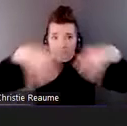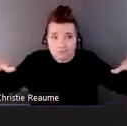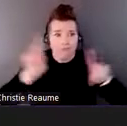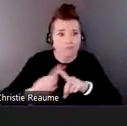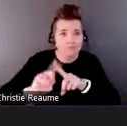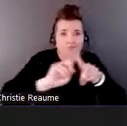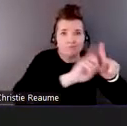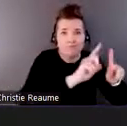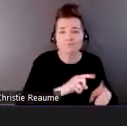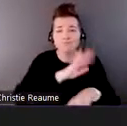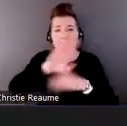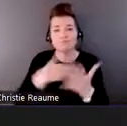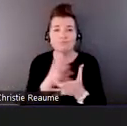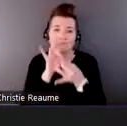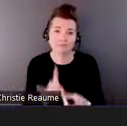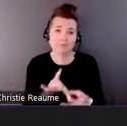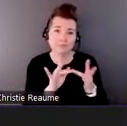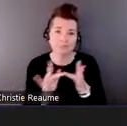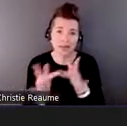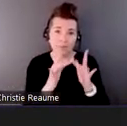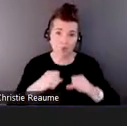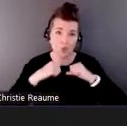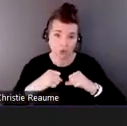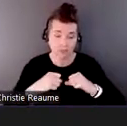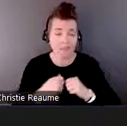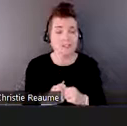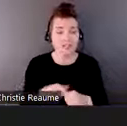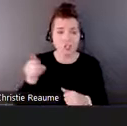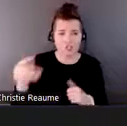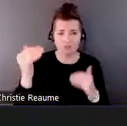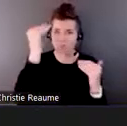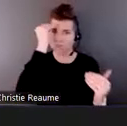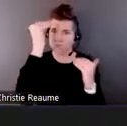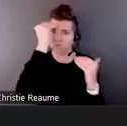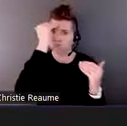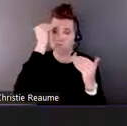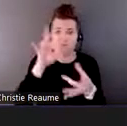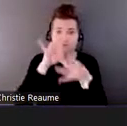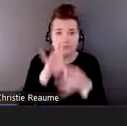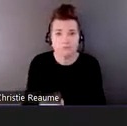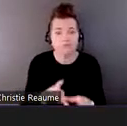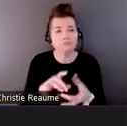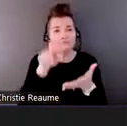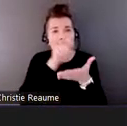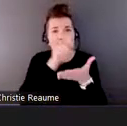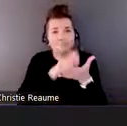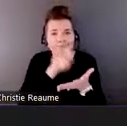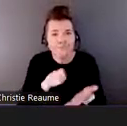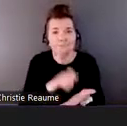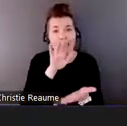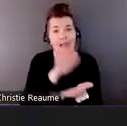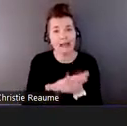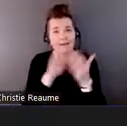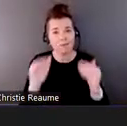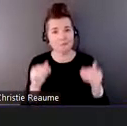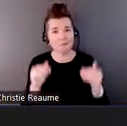security. Karen has expensive knowledge, writing academic journals, presenting